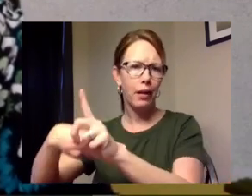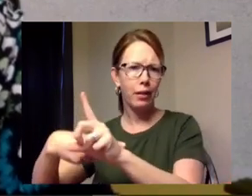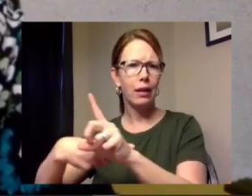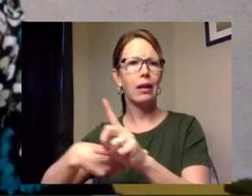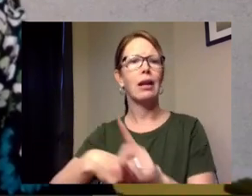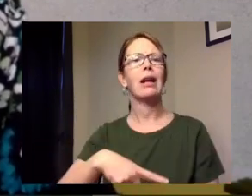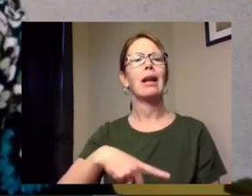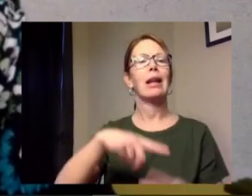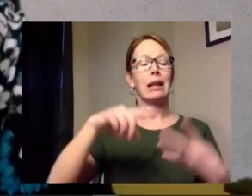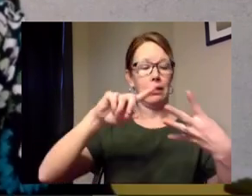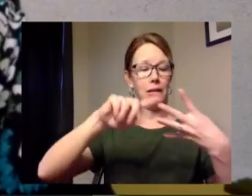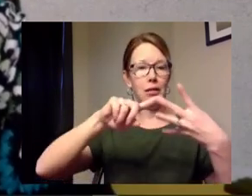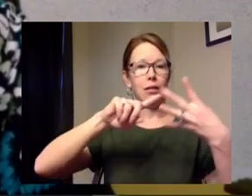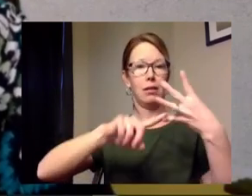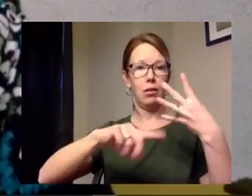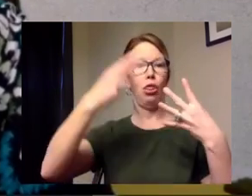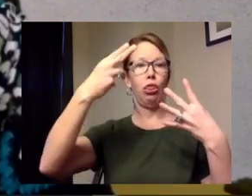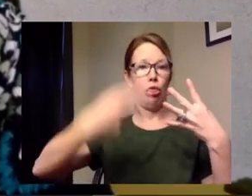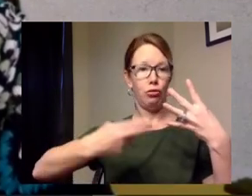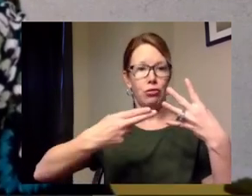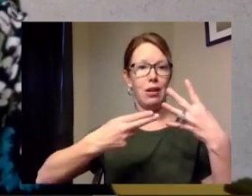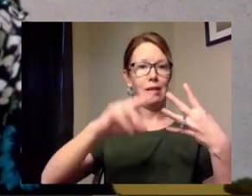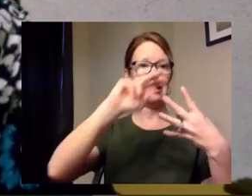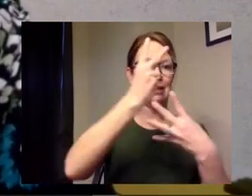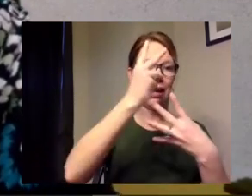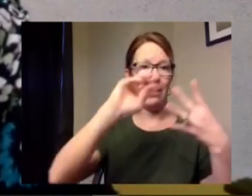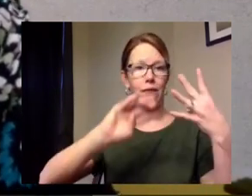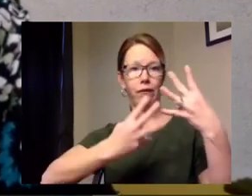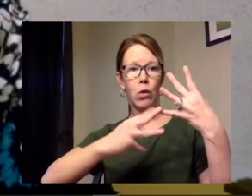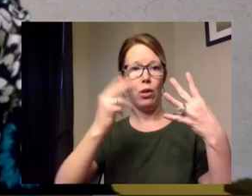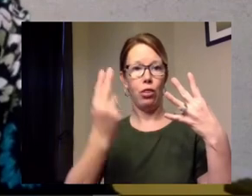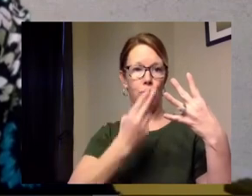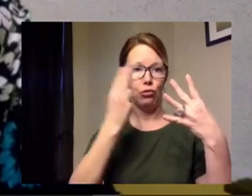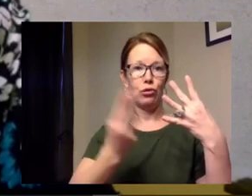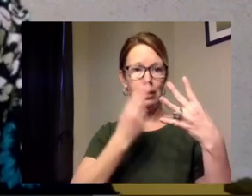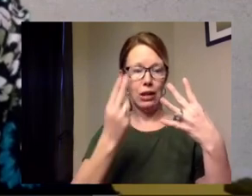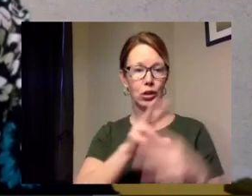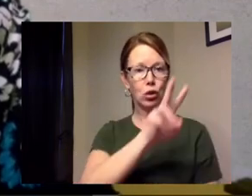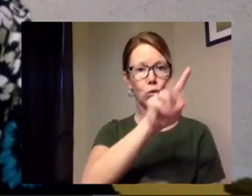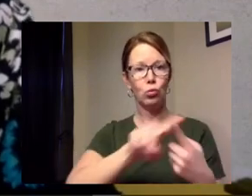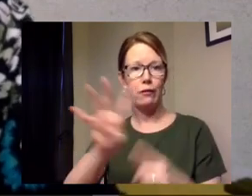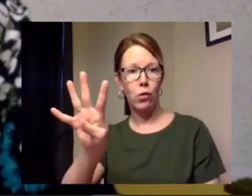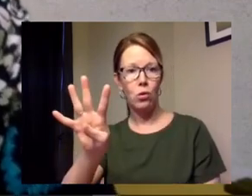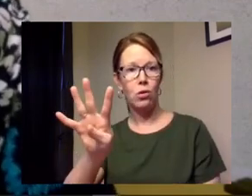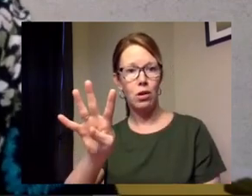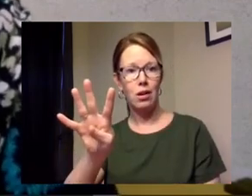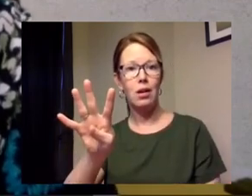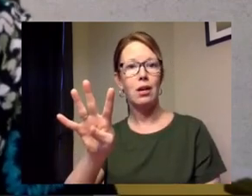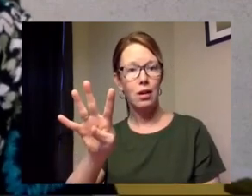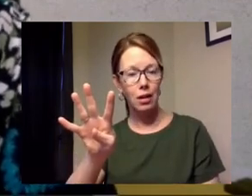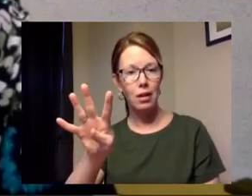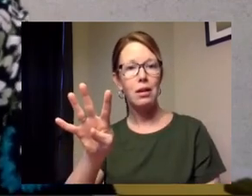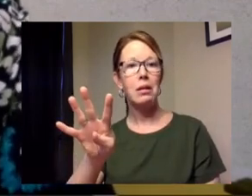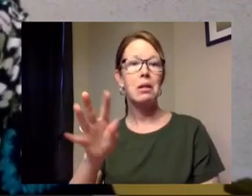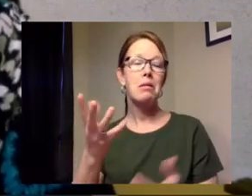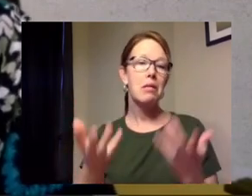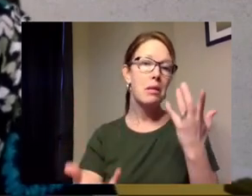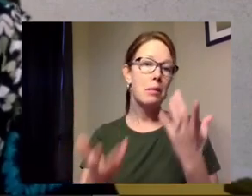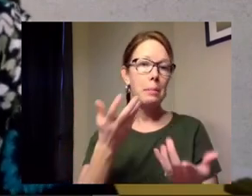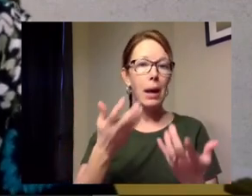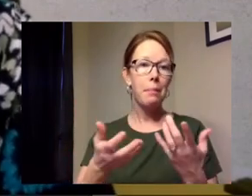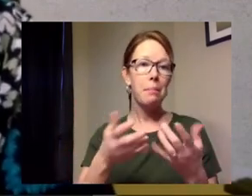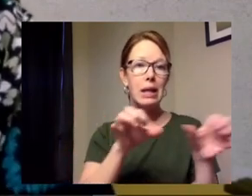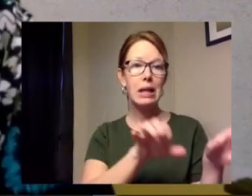of every month from 2 to 4 pm and those could a lot of those could be similar households but